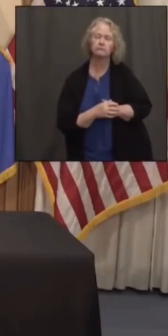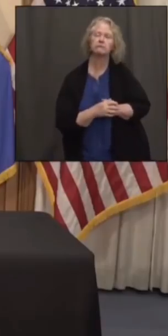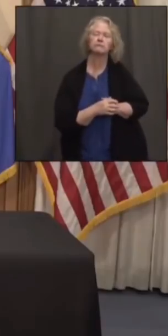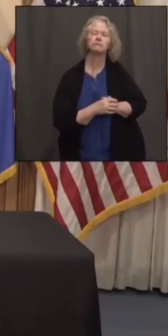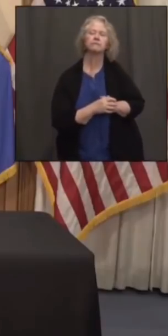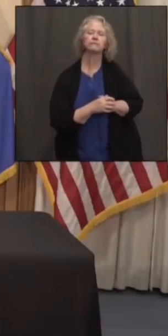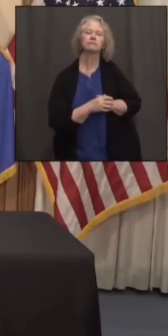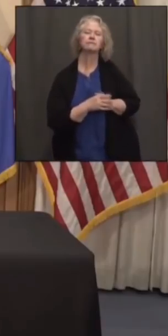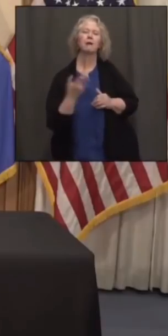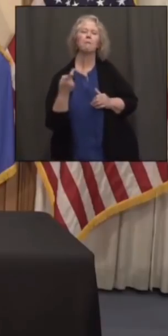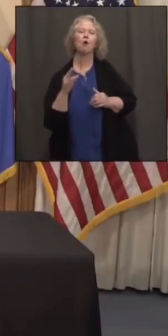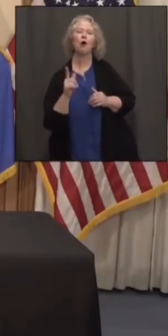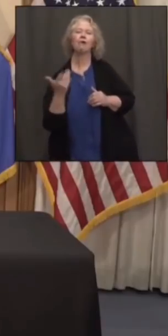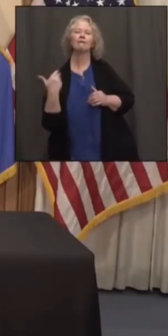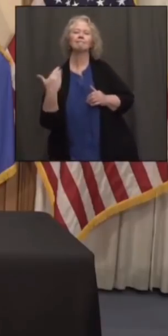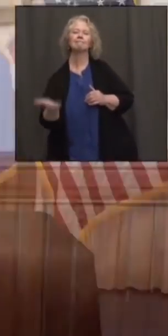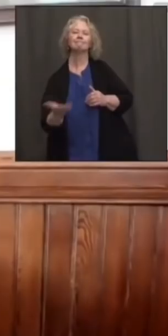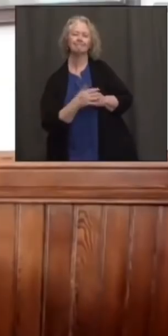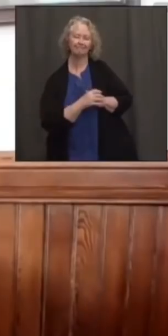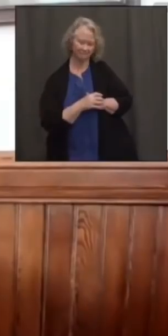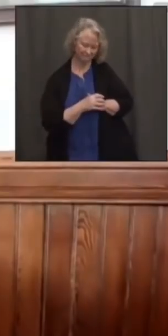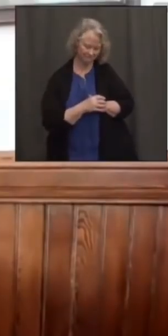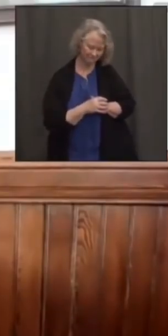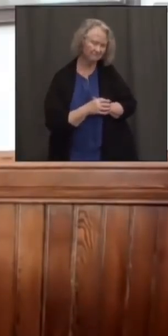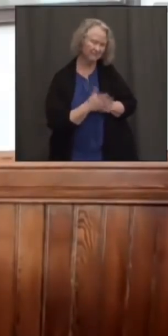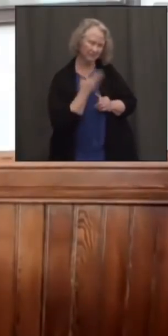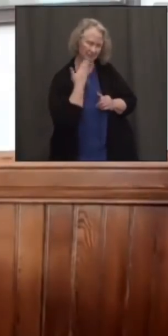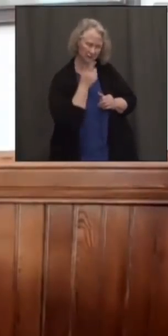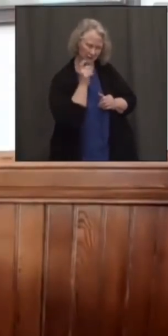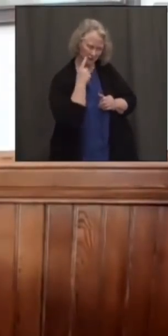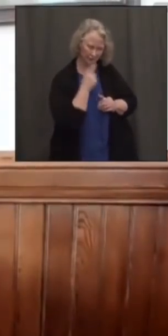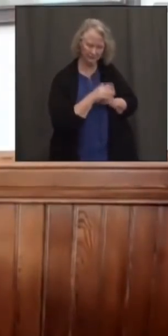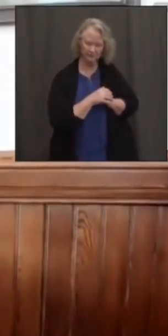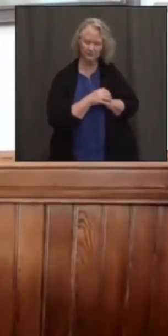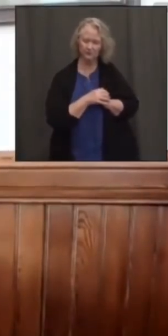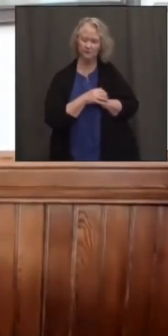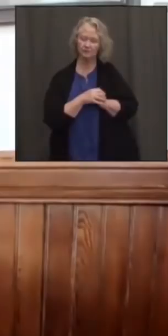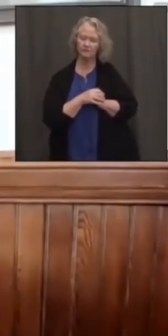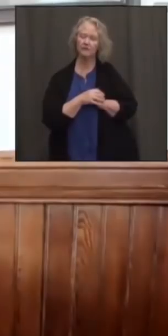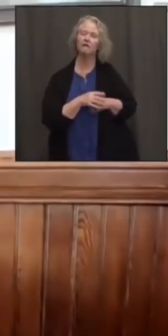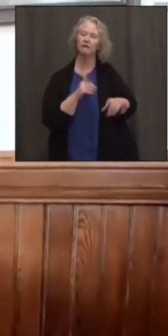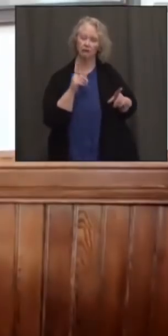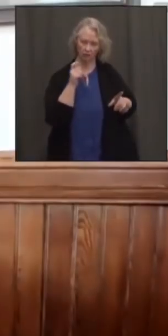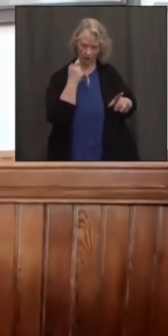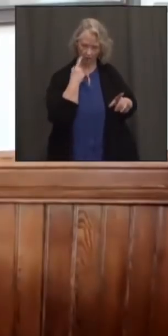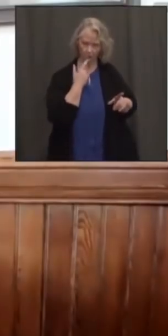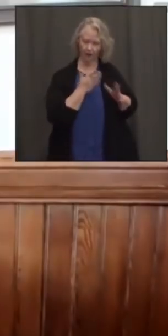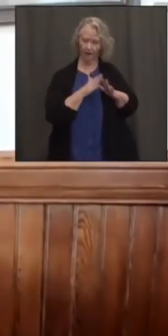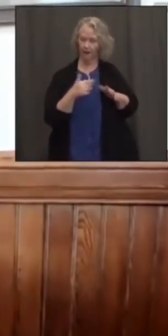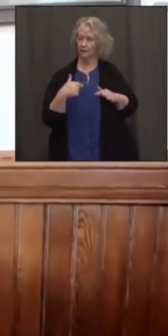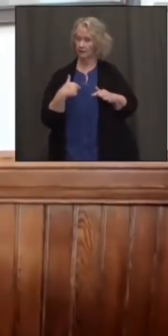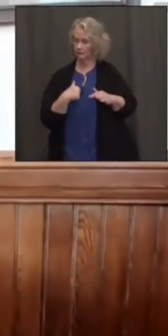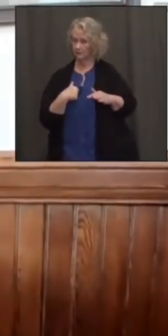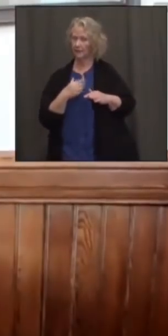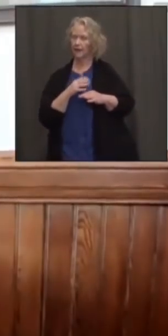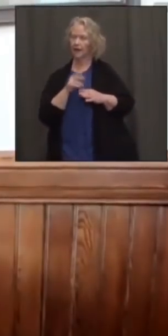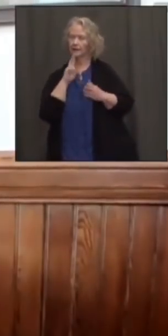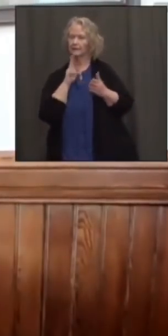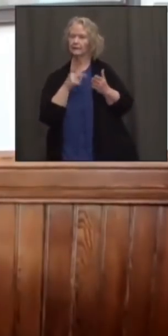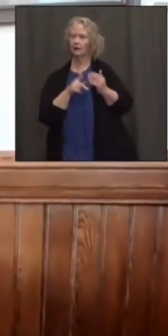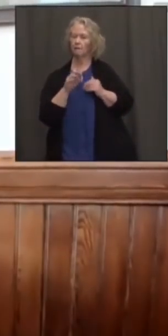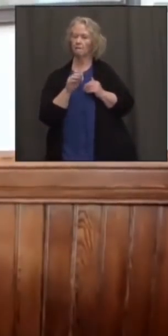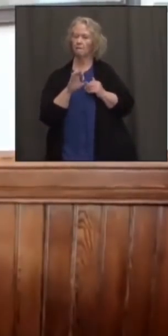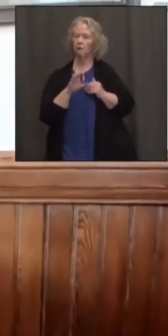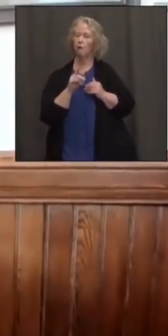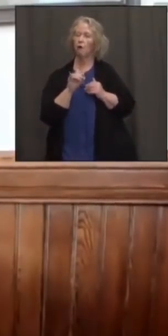Why don't you keep going, Paul? Thanks, governor. The governor has asked myself and Secretary McCall